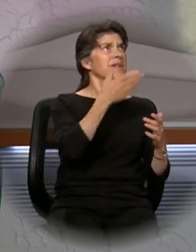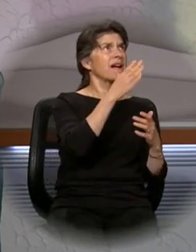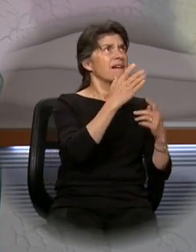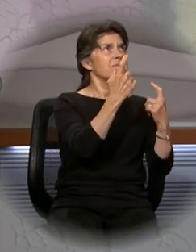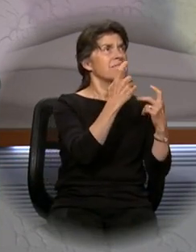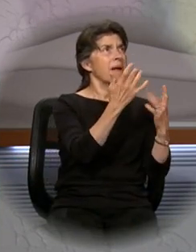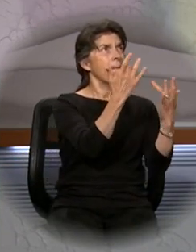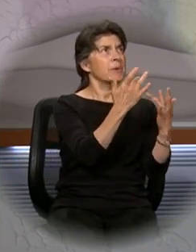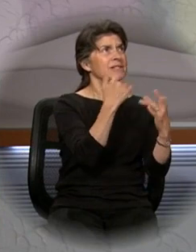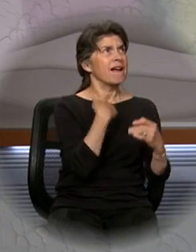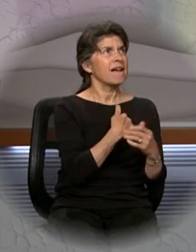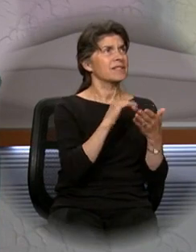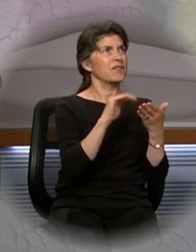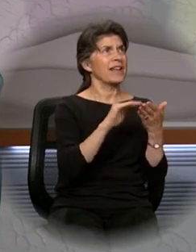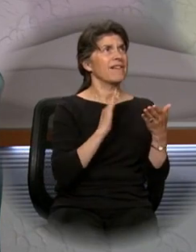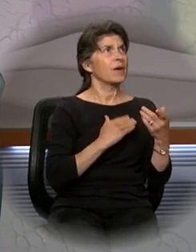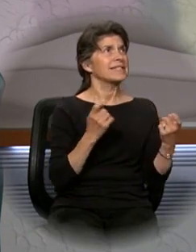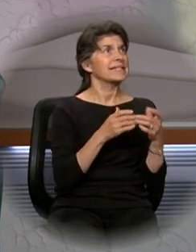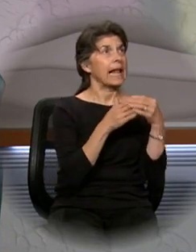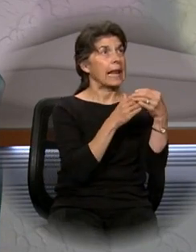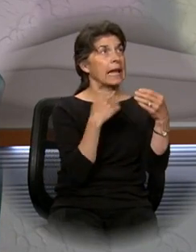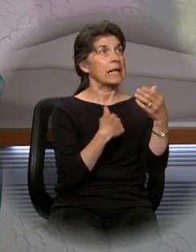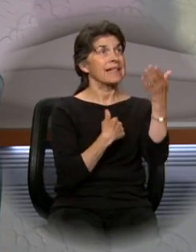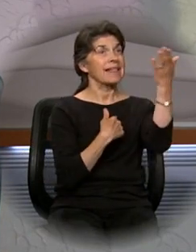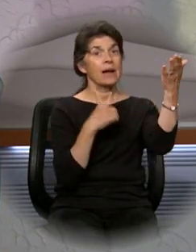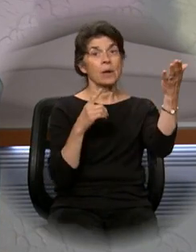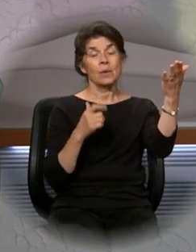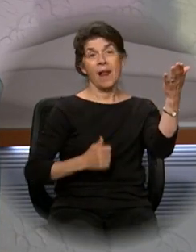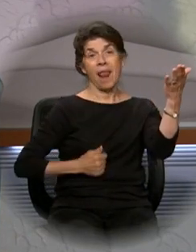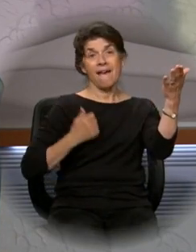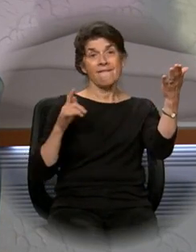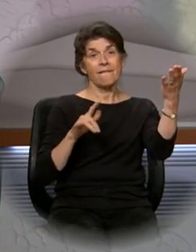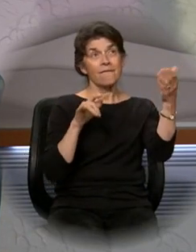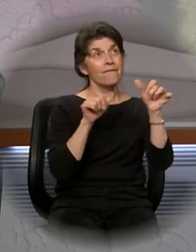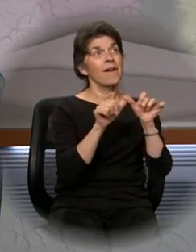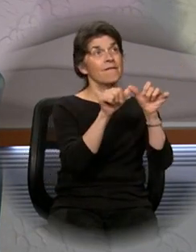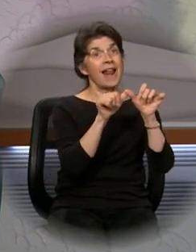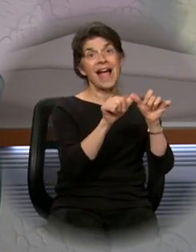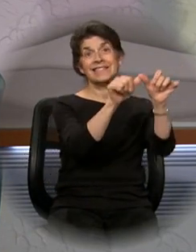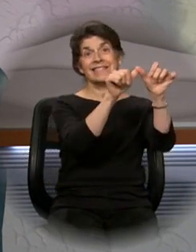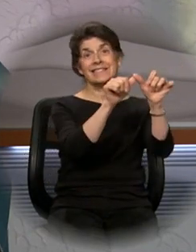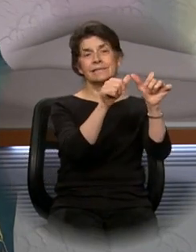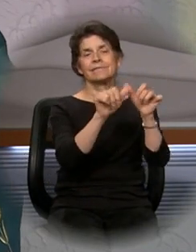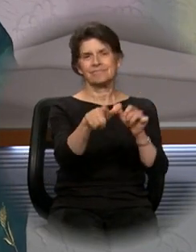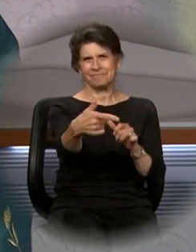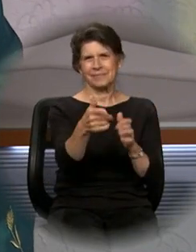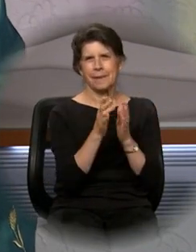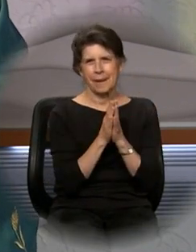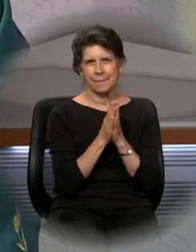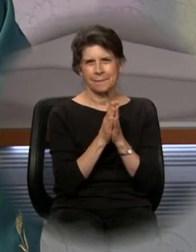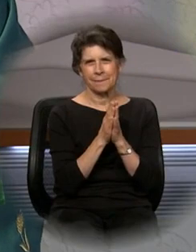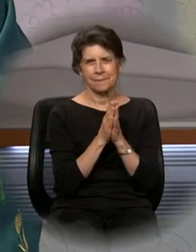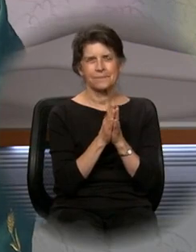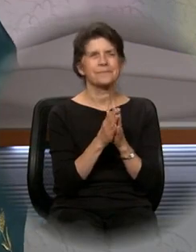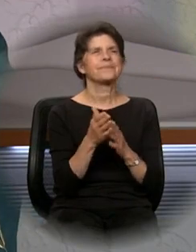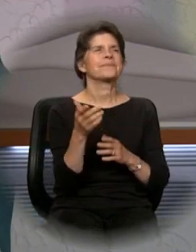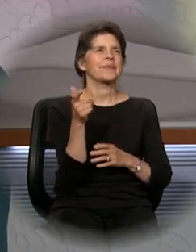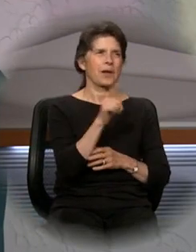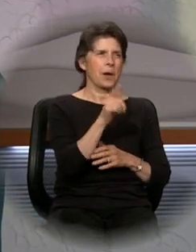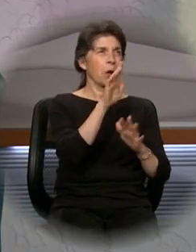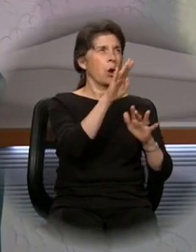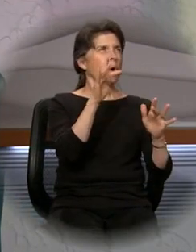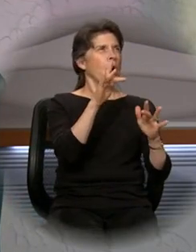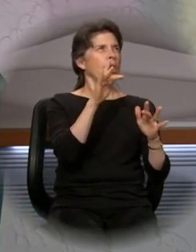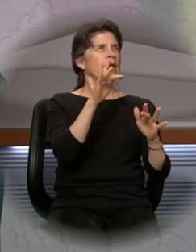forgive us from our sins, and bring us to life everlasting. Amen. Glory to God in the highest. And on earth,